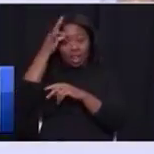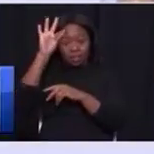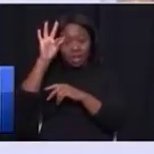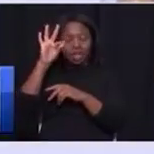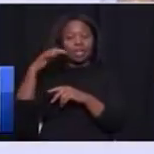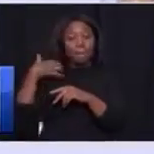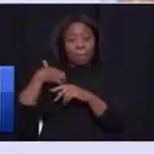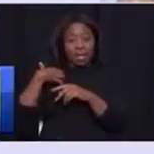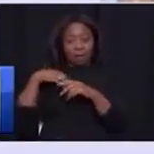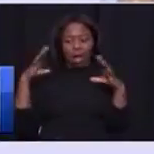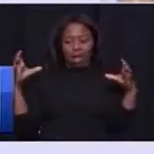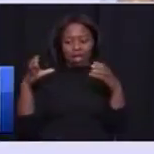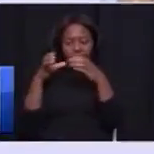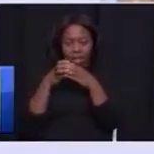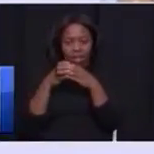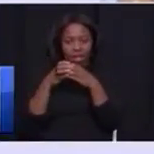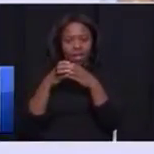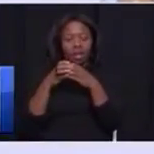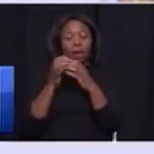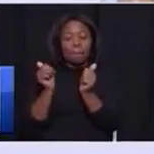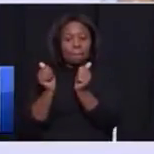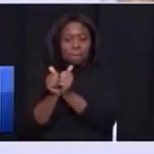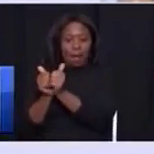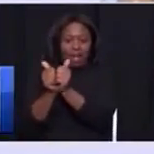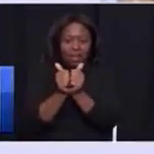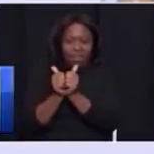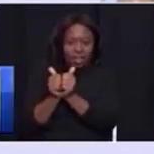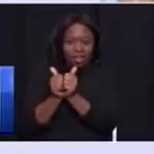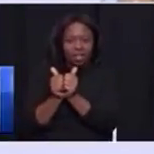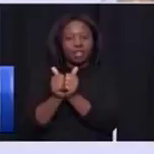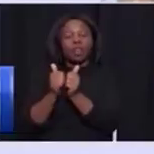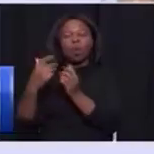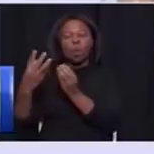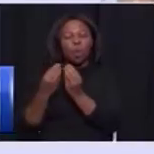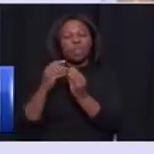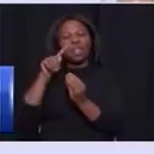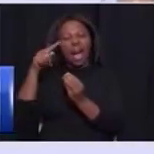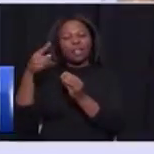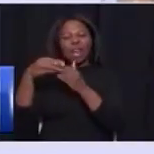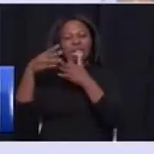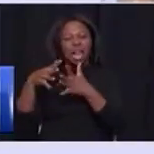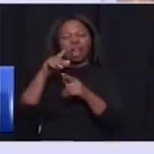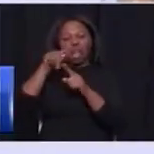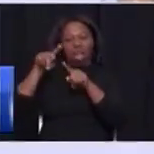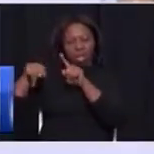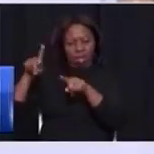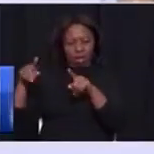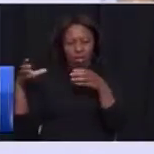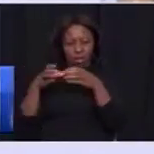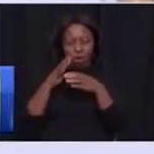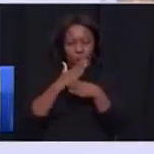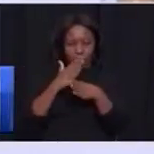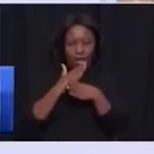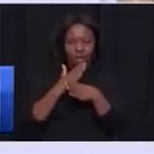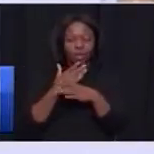working in a creative partnership with various industry leaders. This is